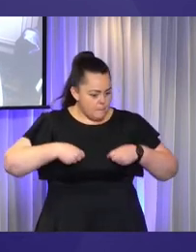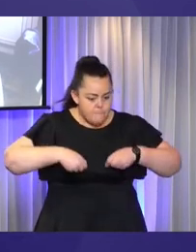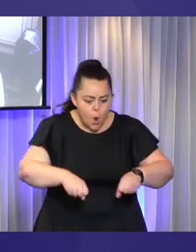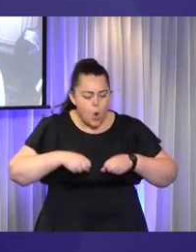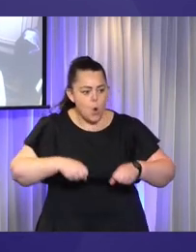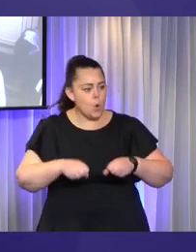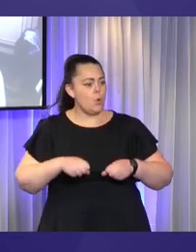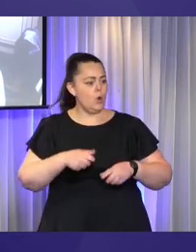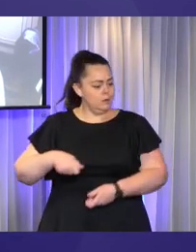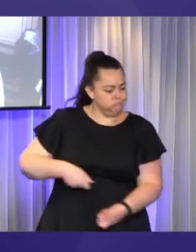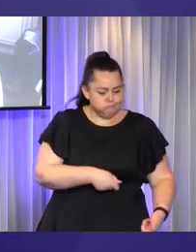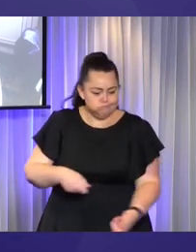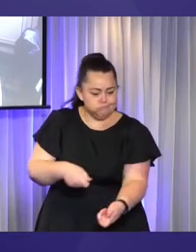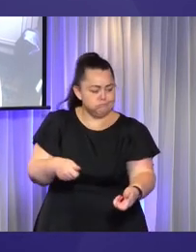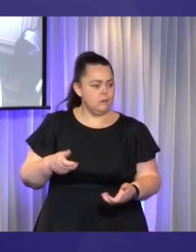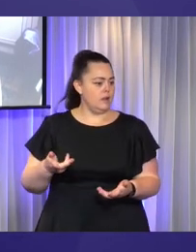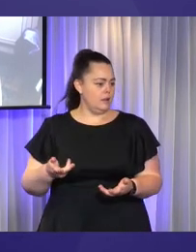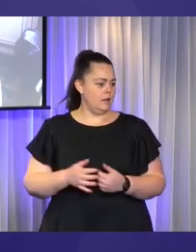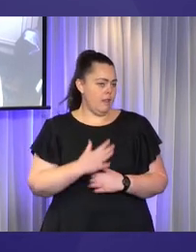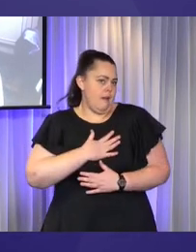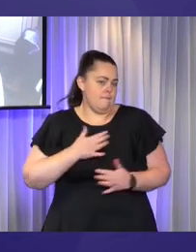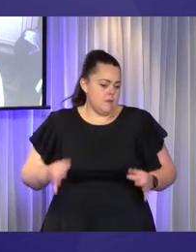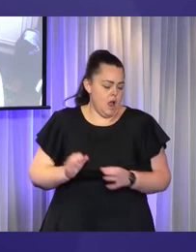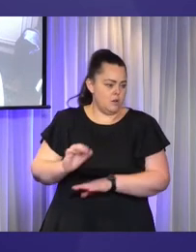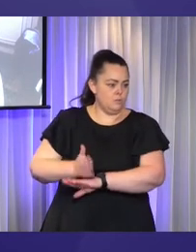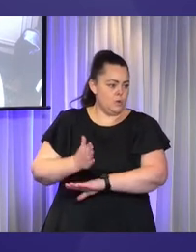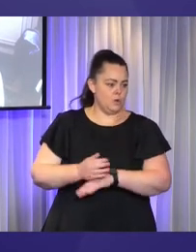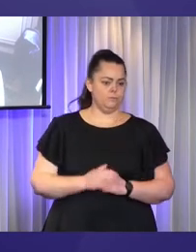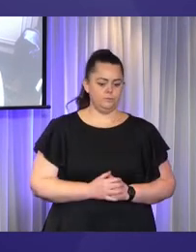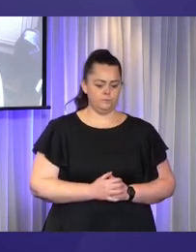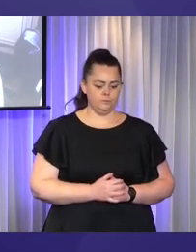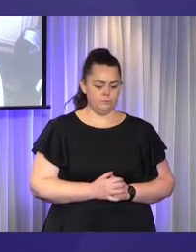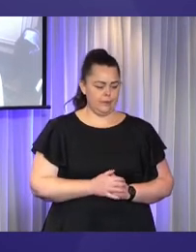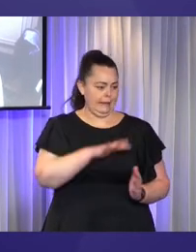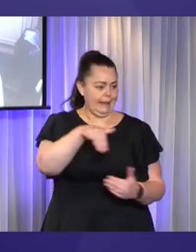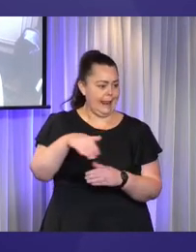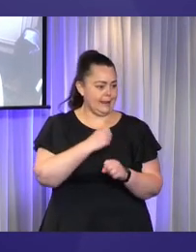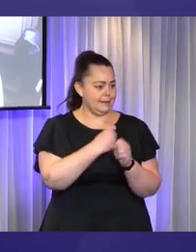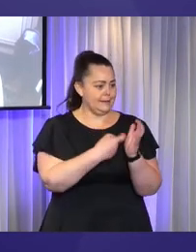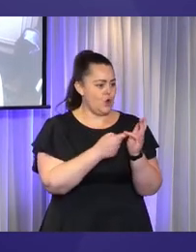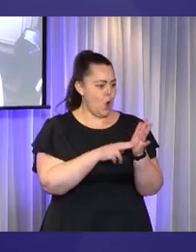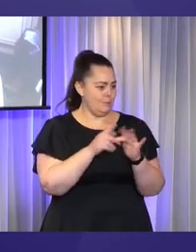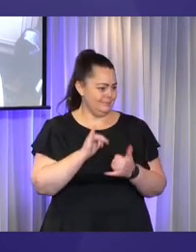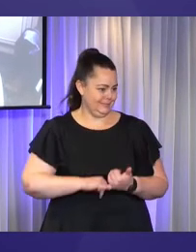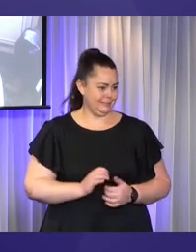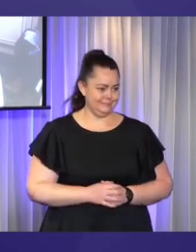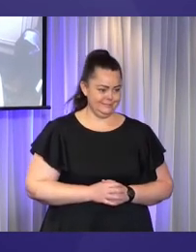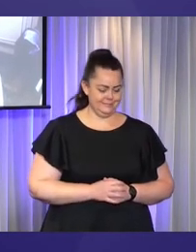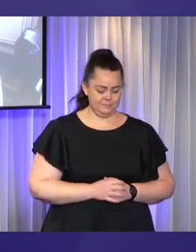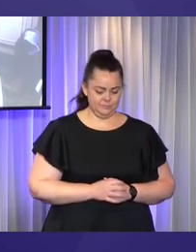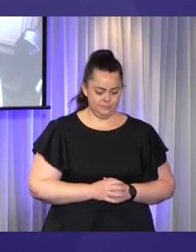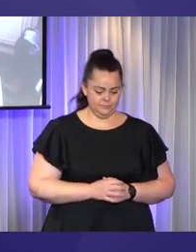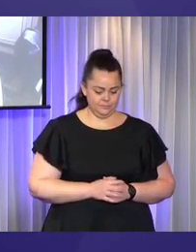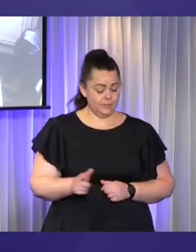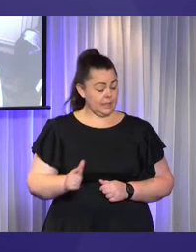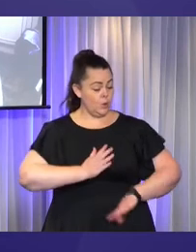He works in a local warehouse of someone in the local market who he's got to know over many